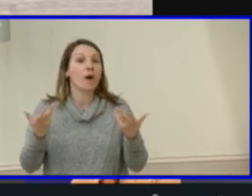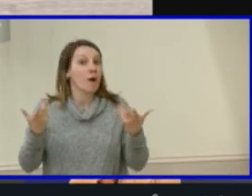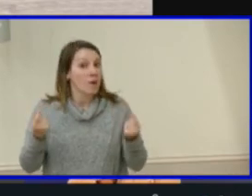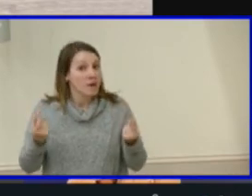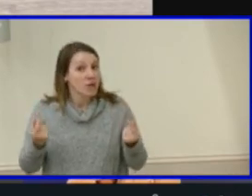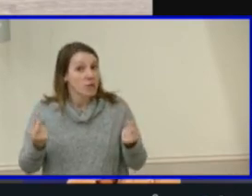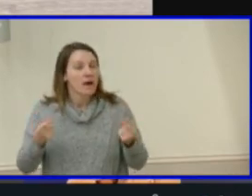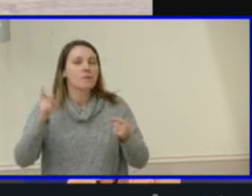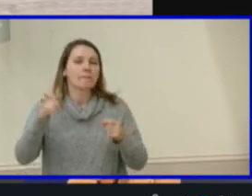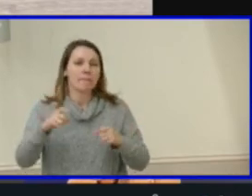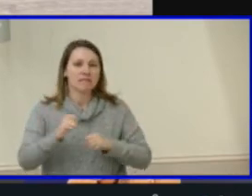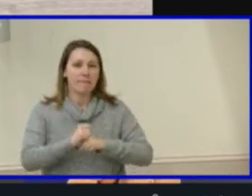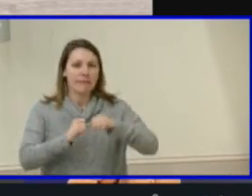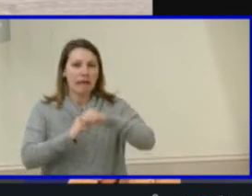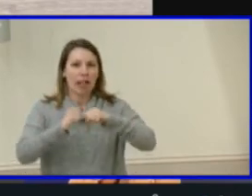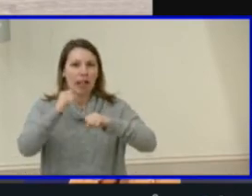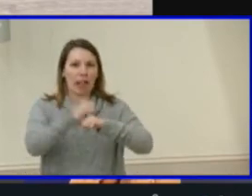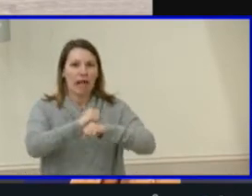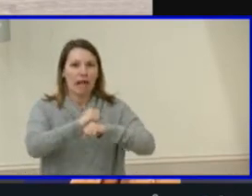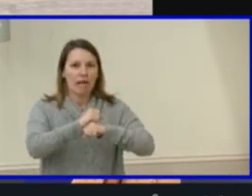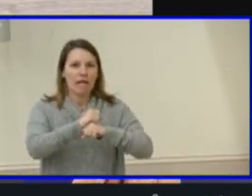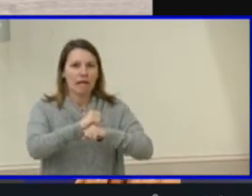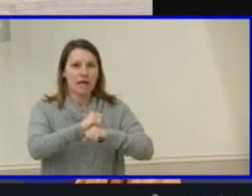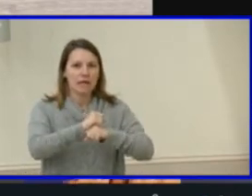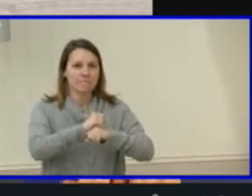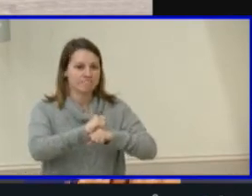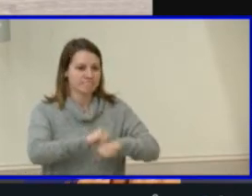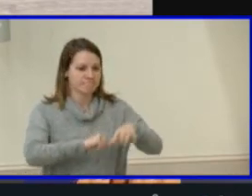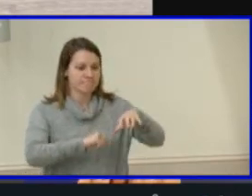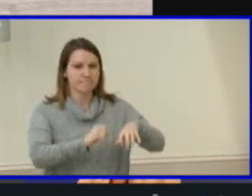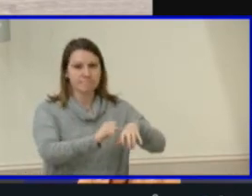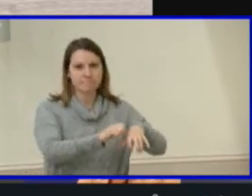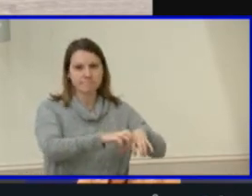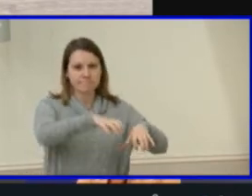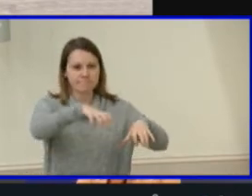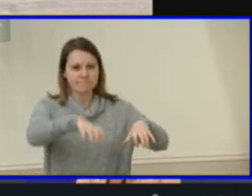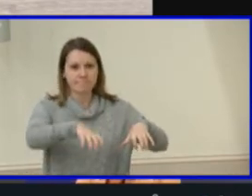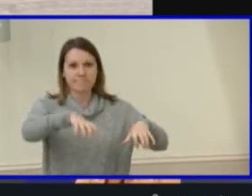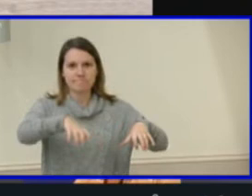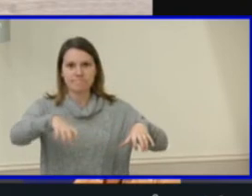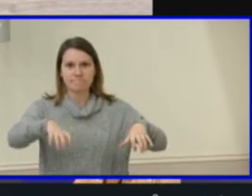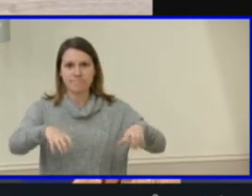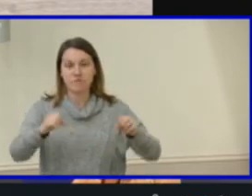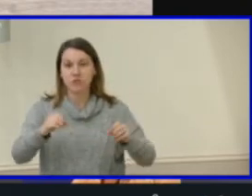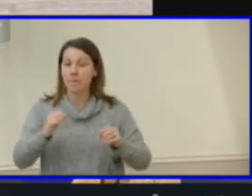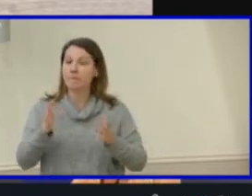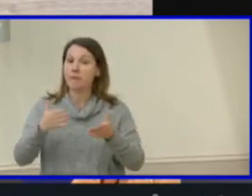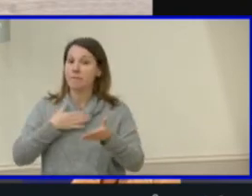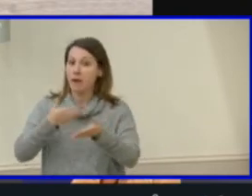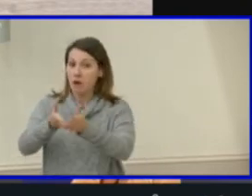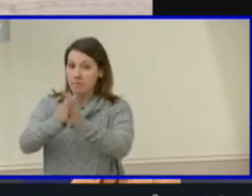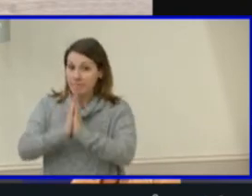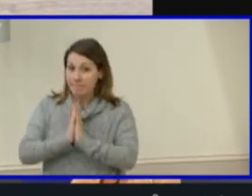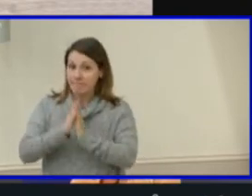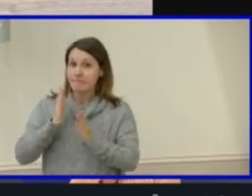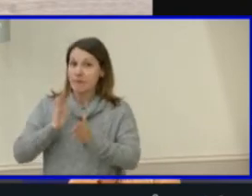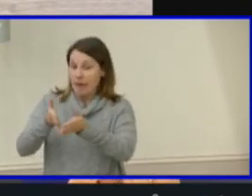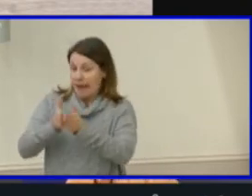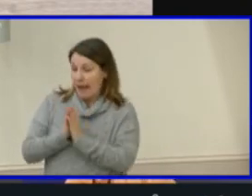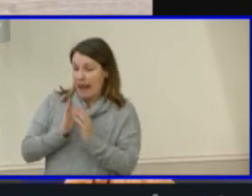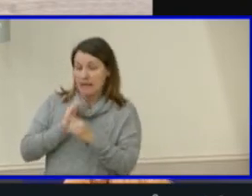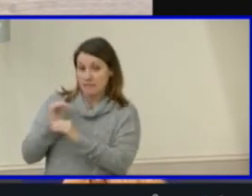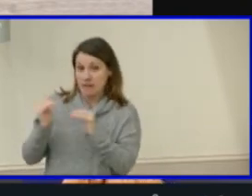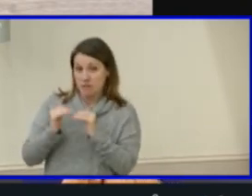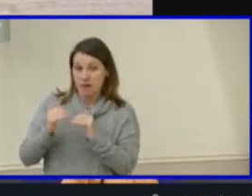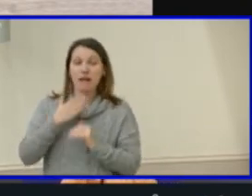this problem. And so my request, and I am going to ask my colleagues to support this idea, is to